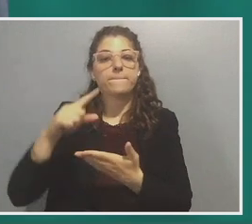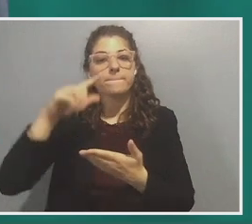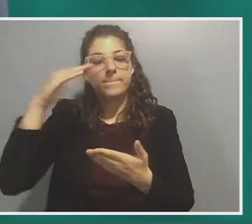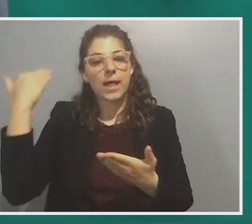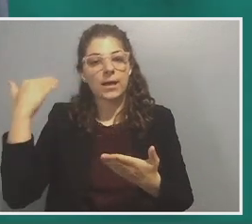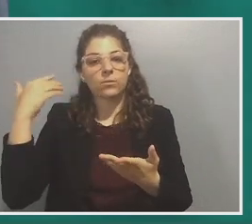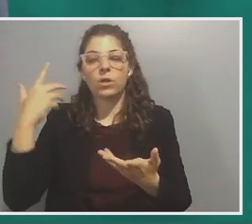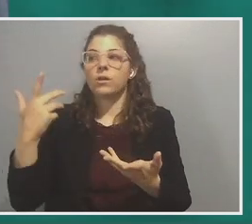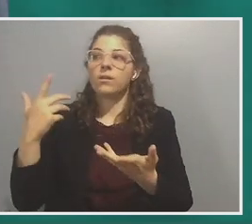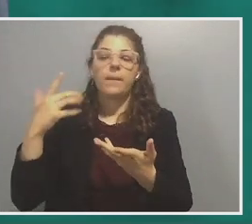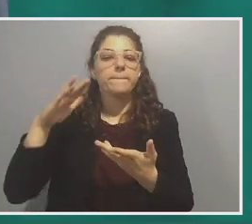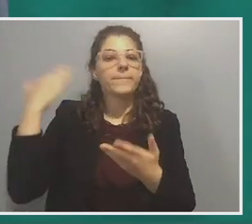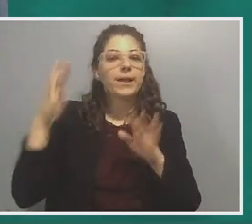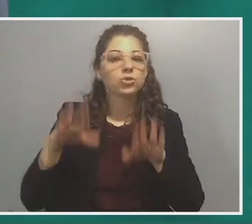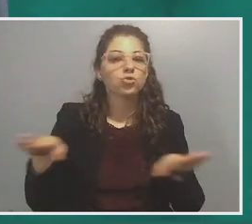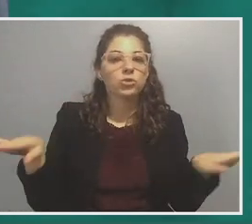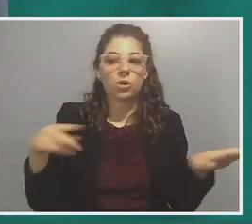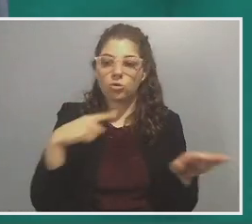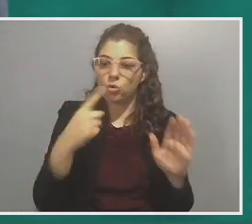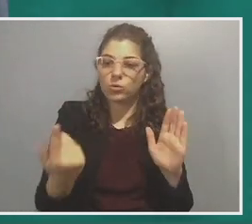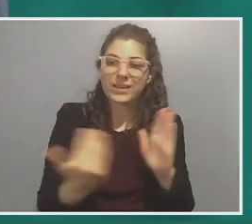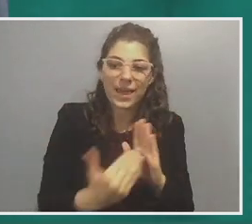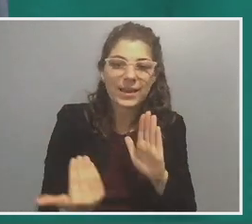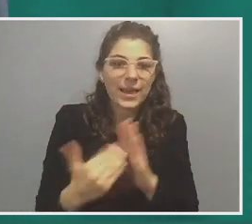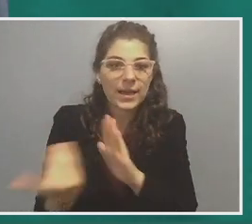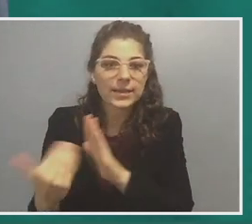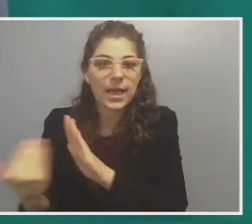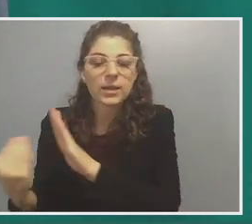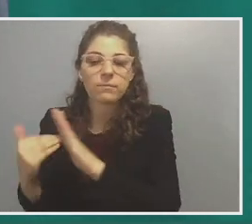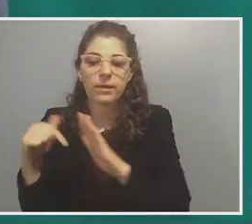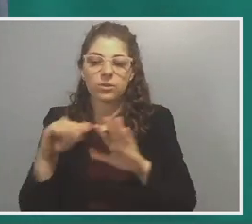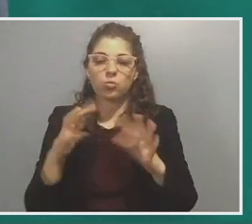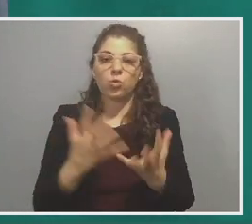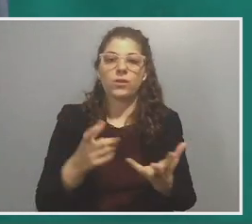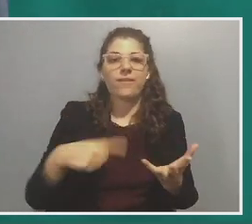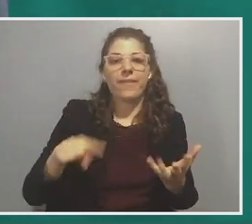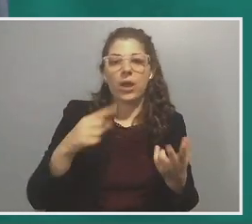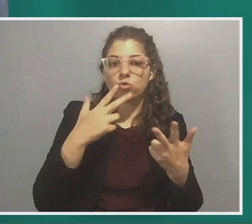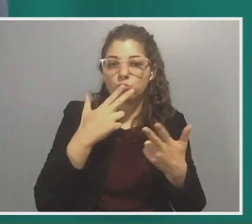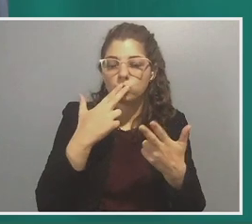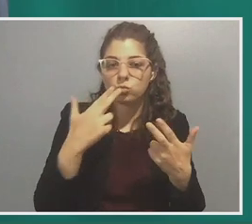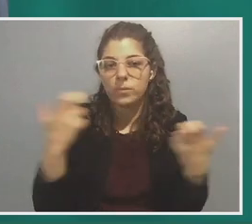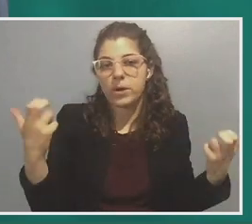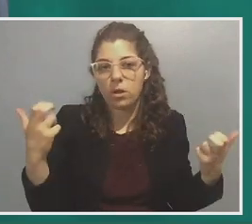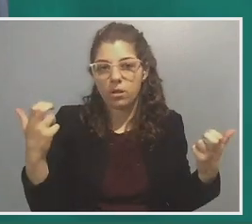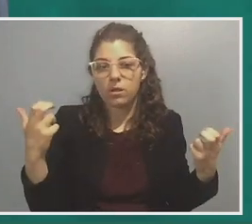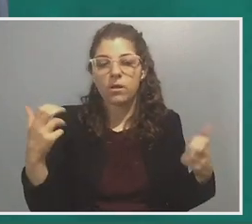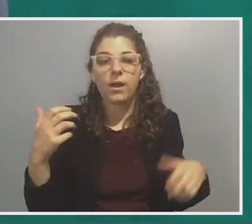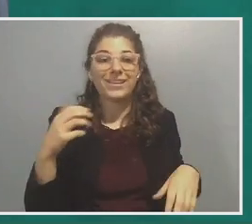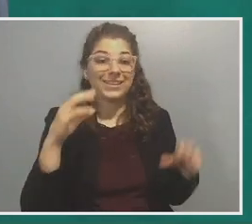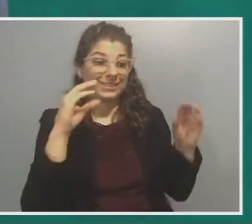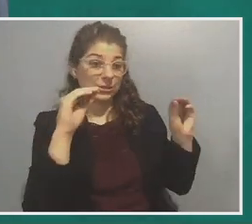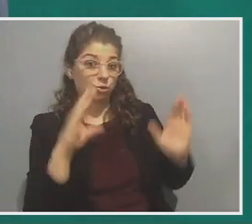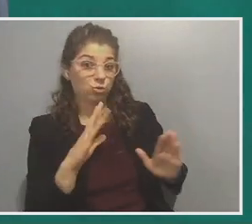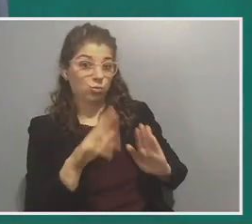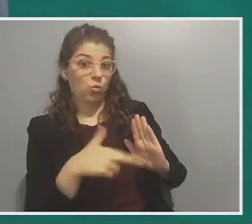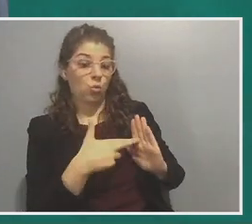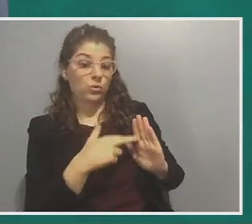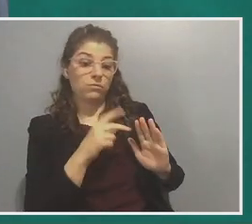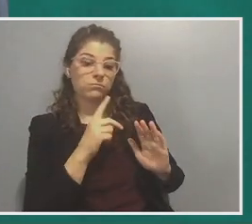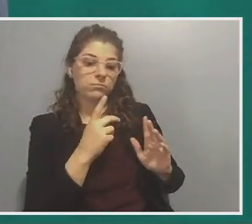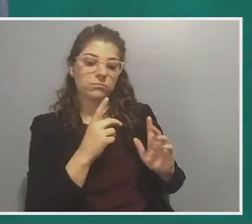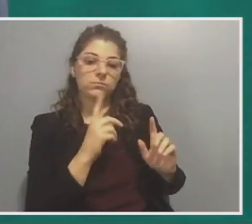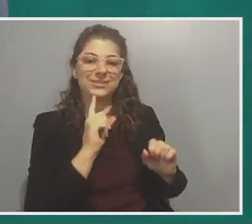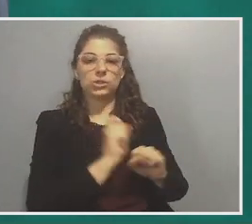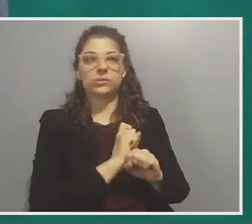saying that black children are told over and over and over again by this world, that they are criminal and the role of the teacher. And he's saying teacher here literally, but also using it as a